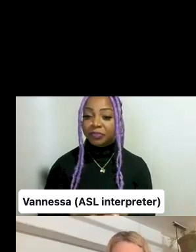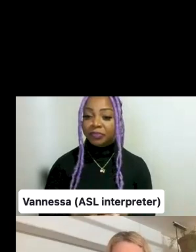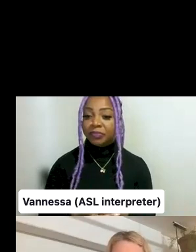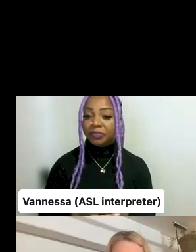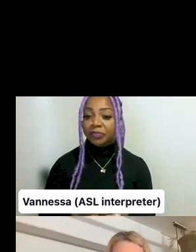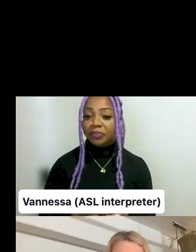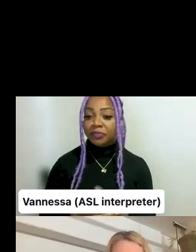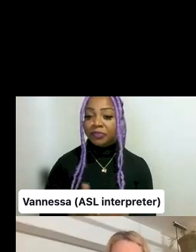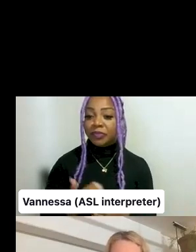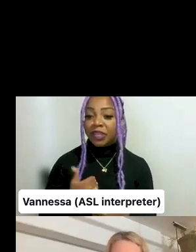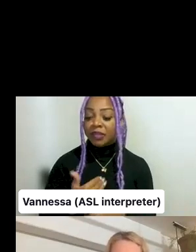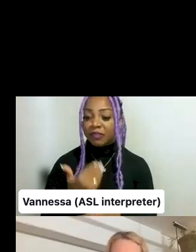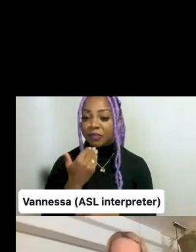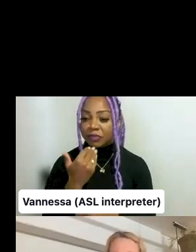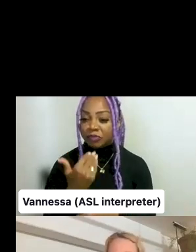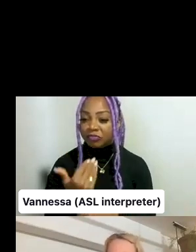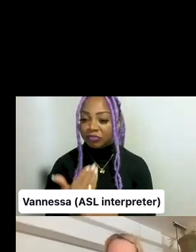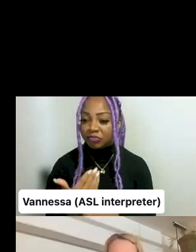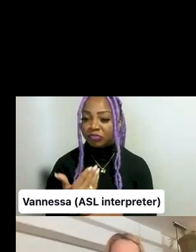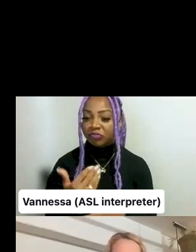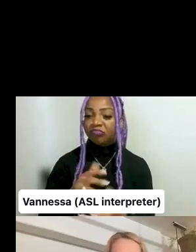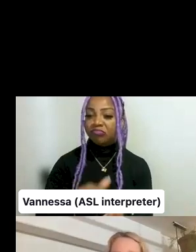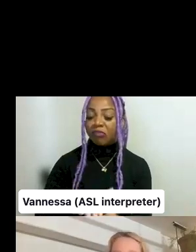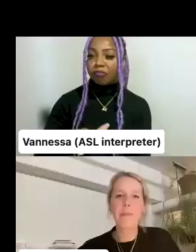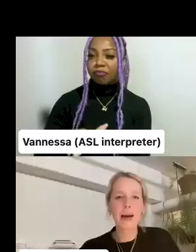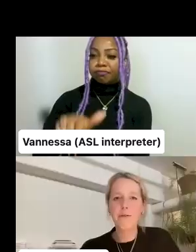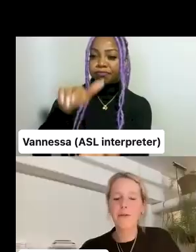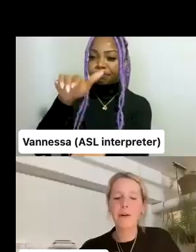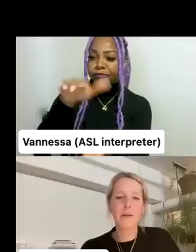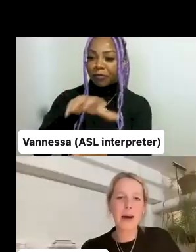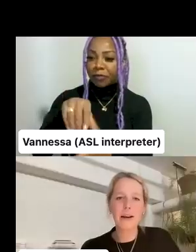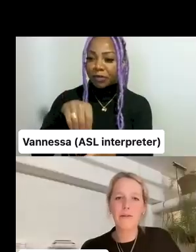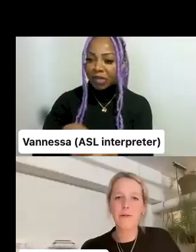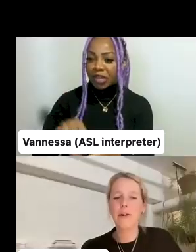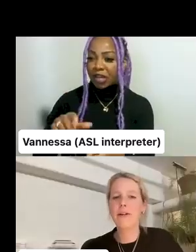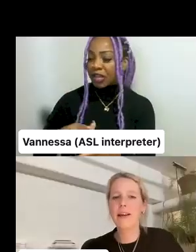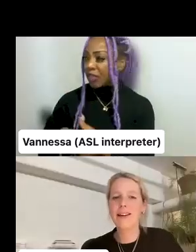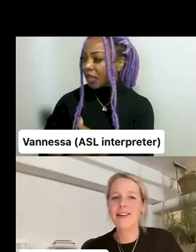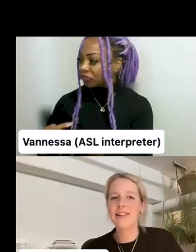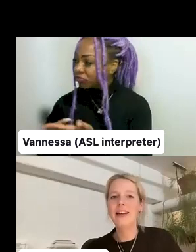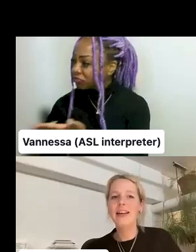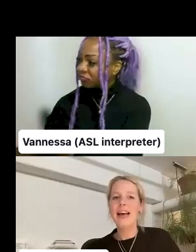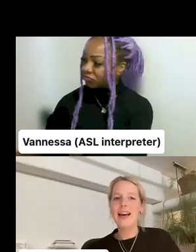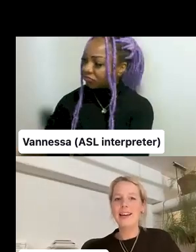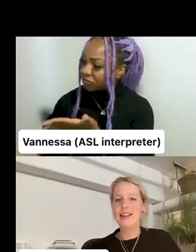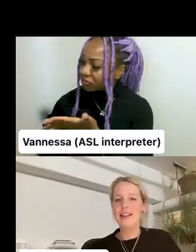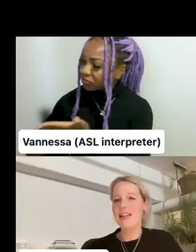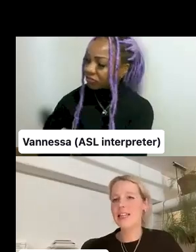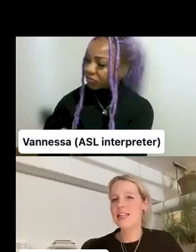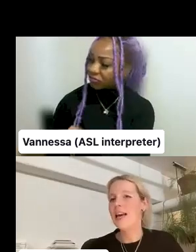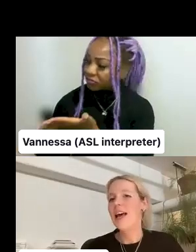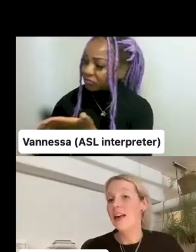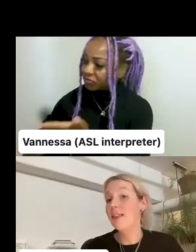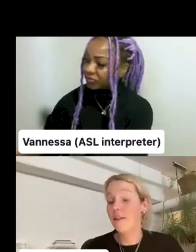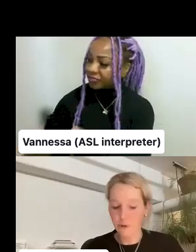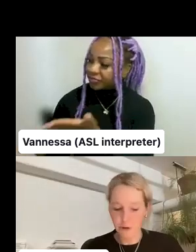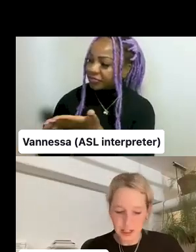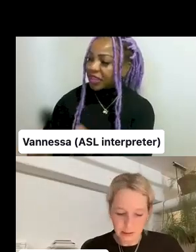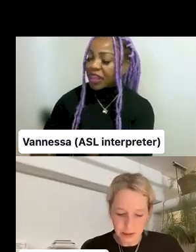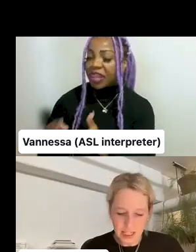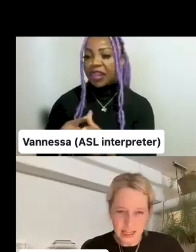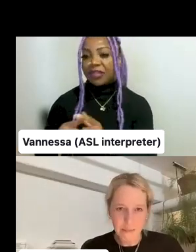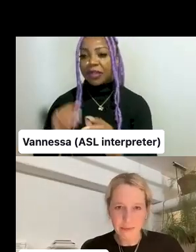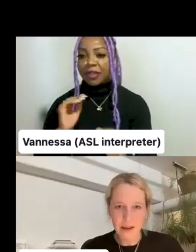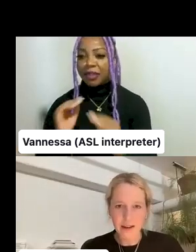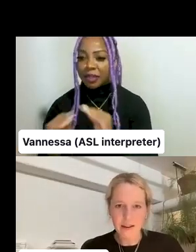we had a really beautiful stack of contributions and we were going back and forth and back and forth in, uh, editing these. And then of